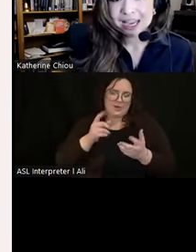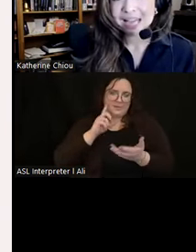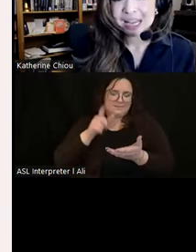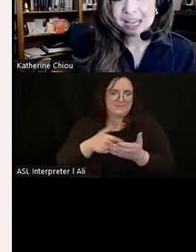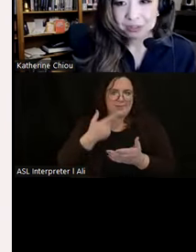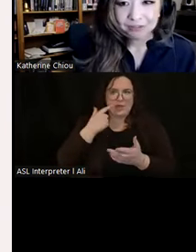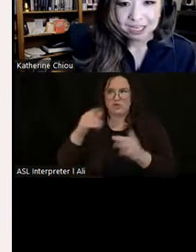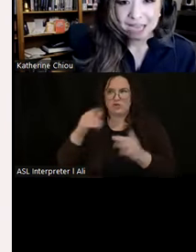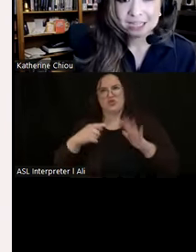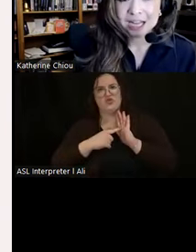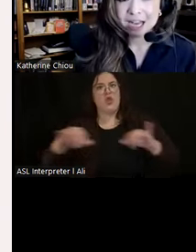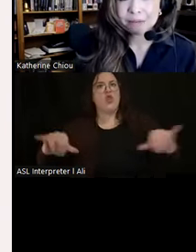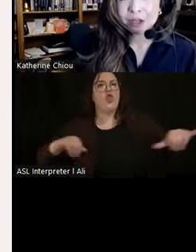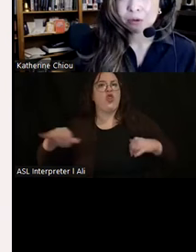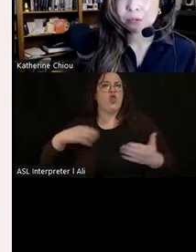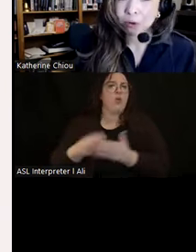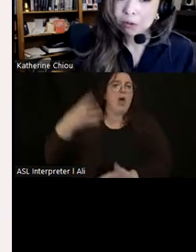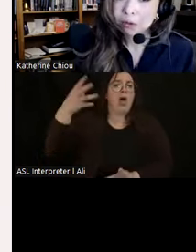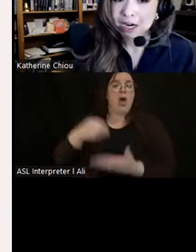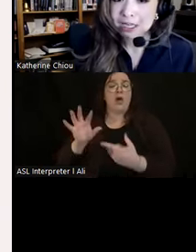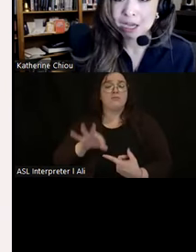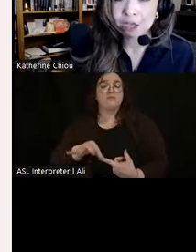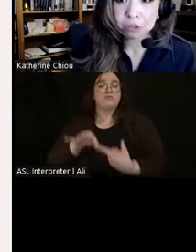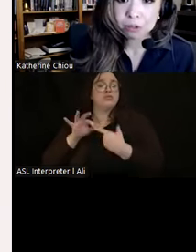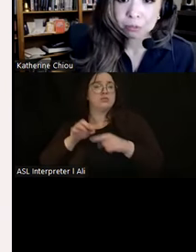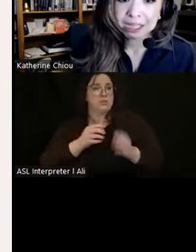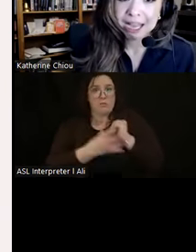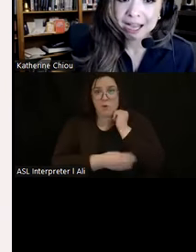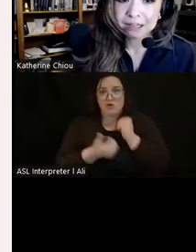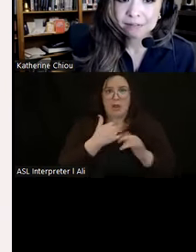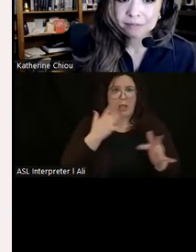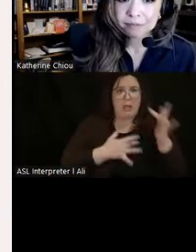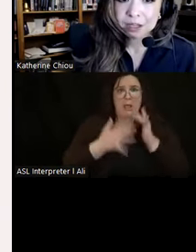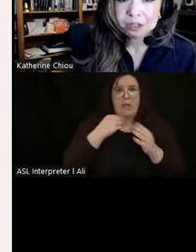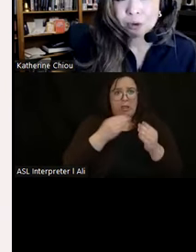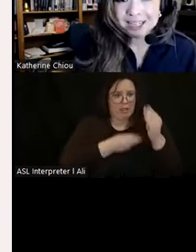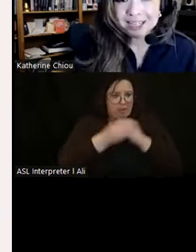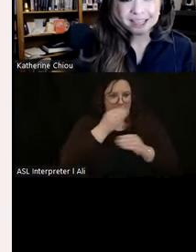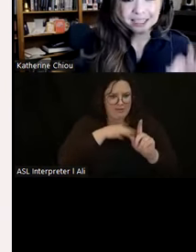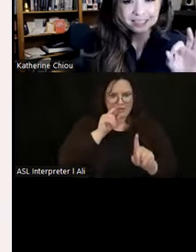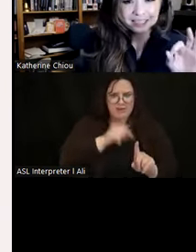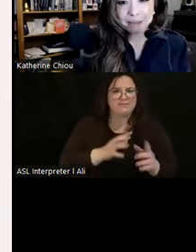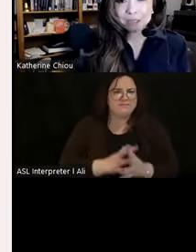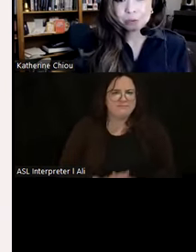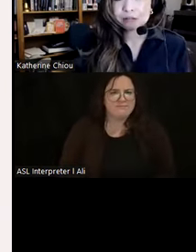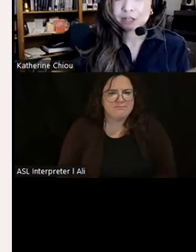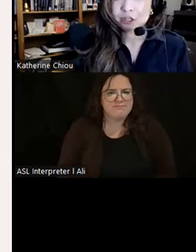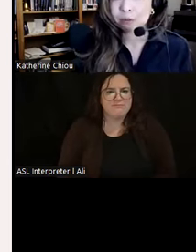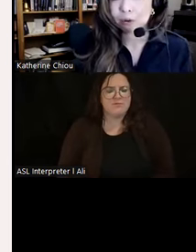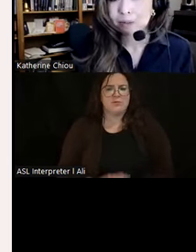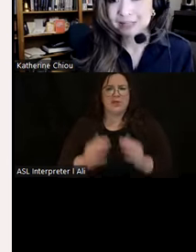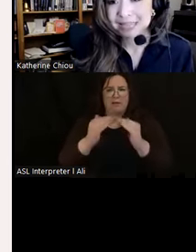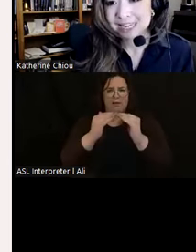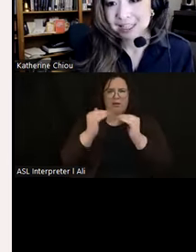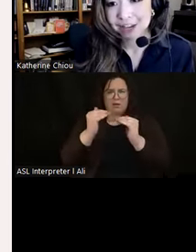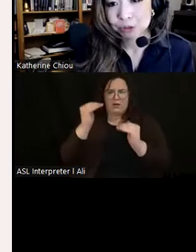and exclusivity at a time when the poor were trying to make do with what they had. To what extent this gap between rich and